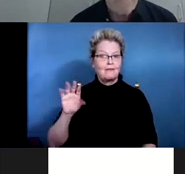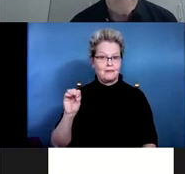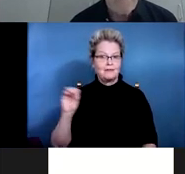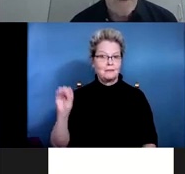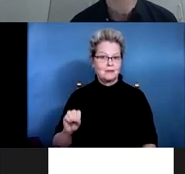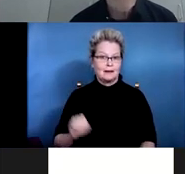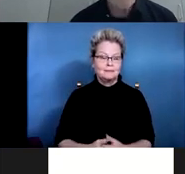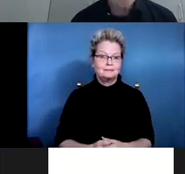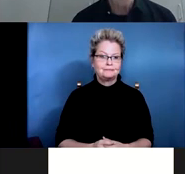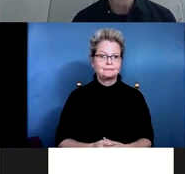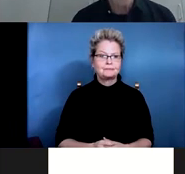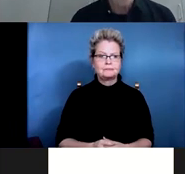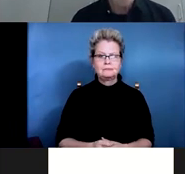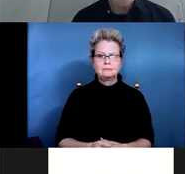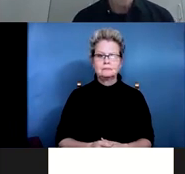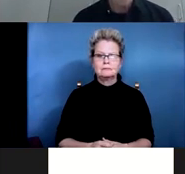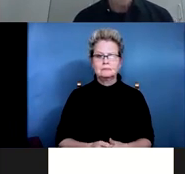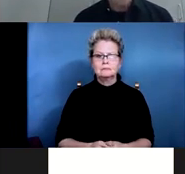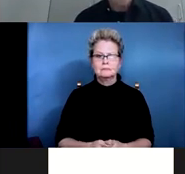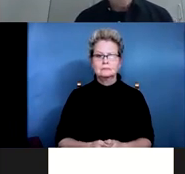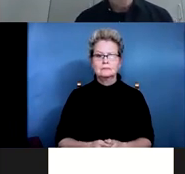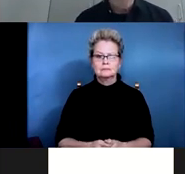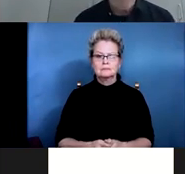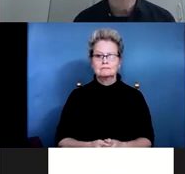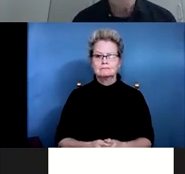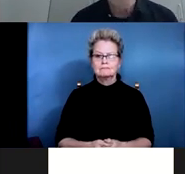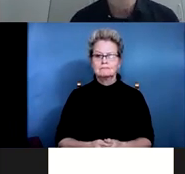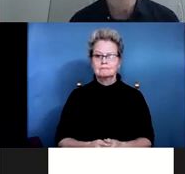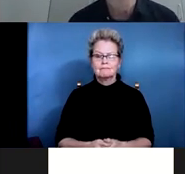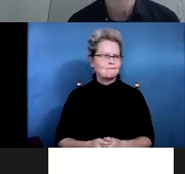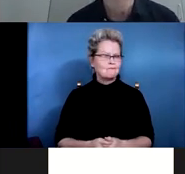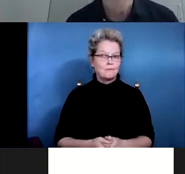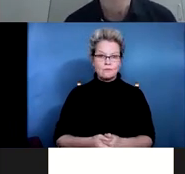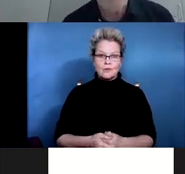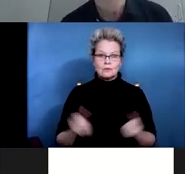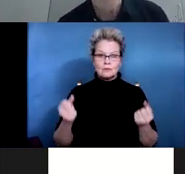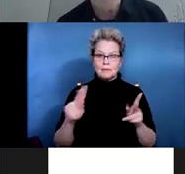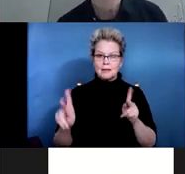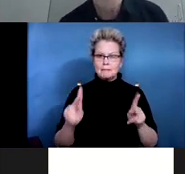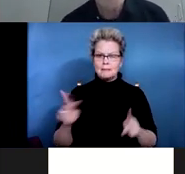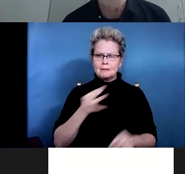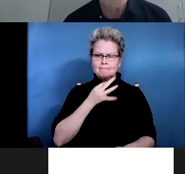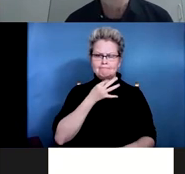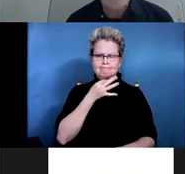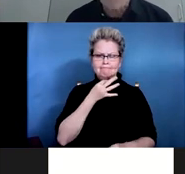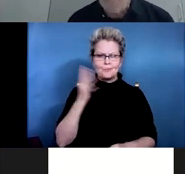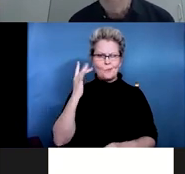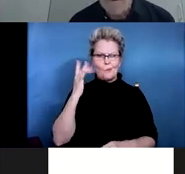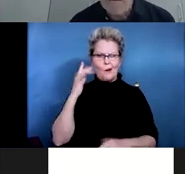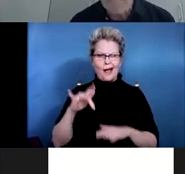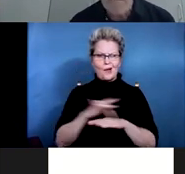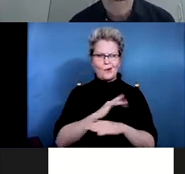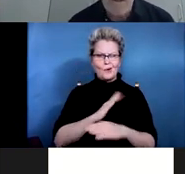Many people have wondered why early intervention? Isn't it too